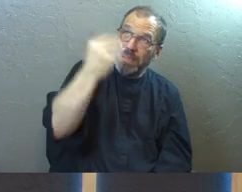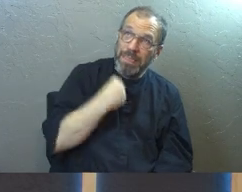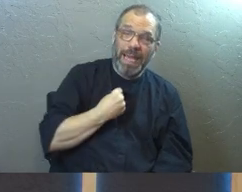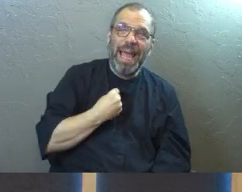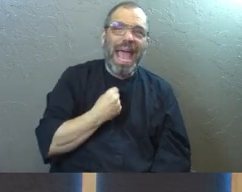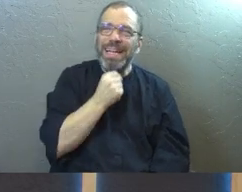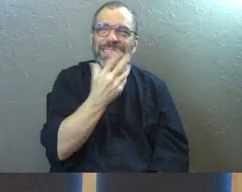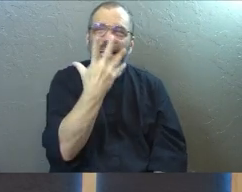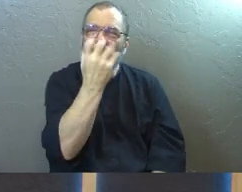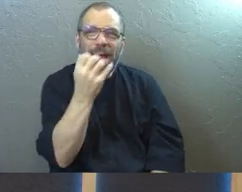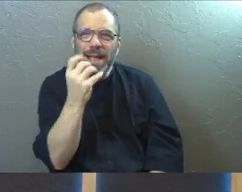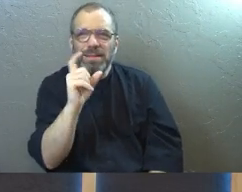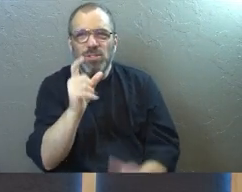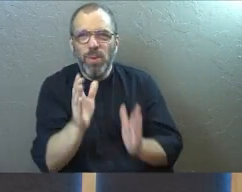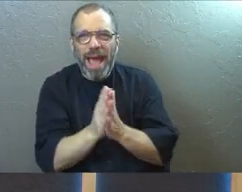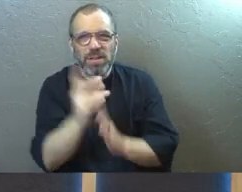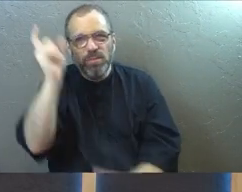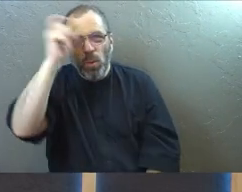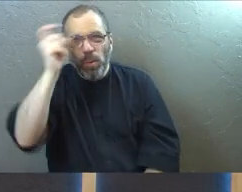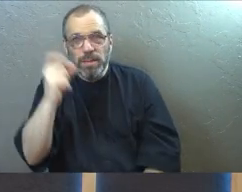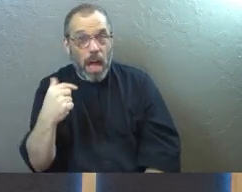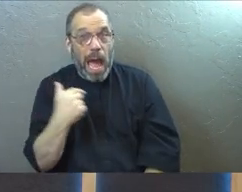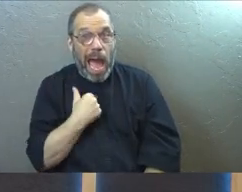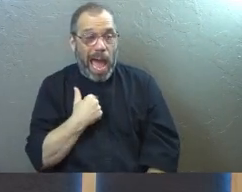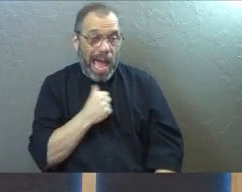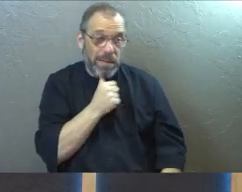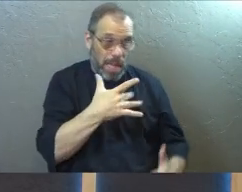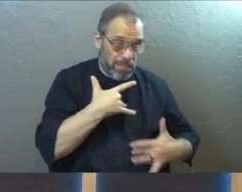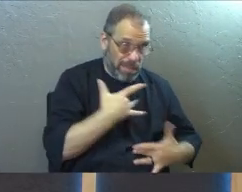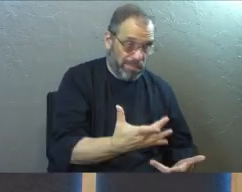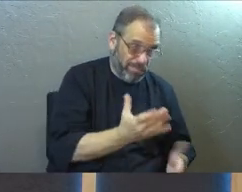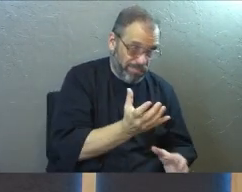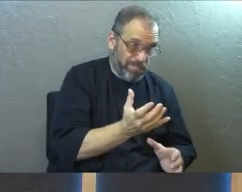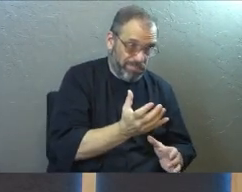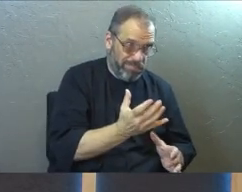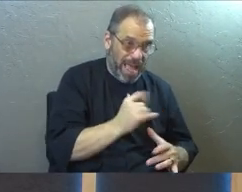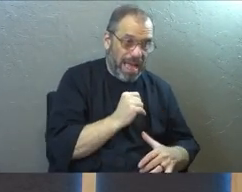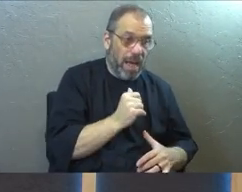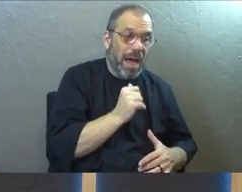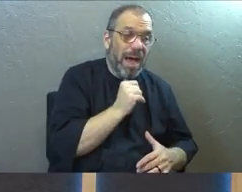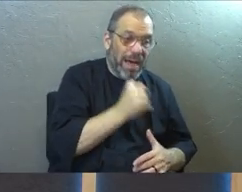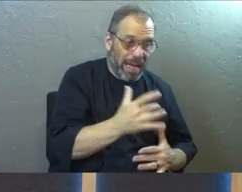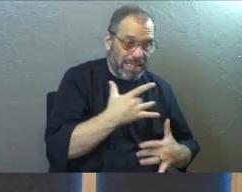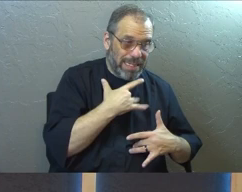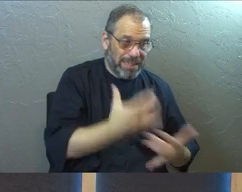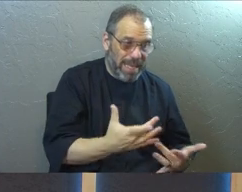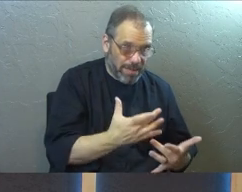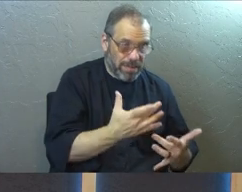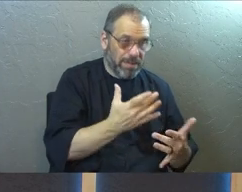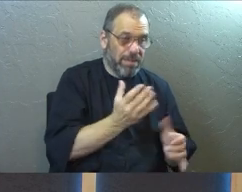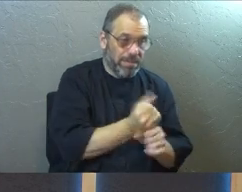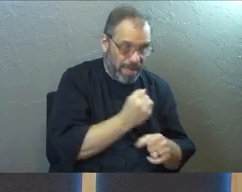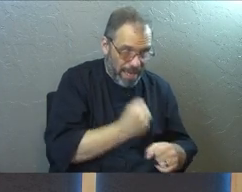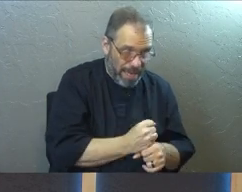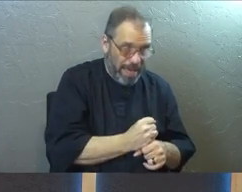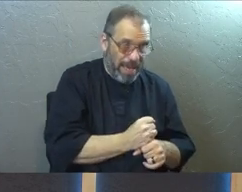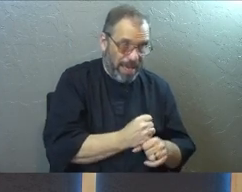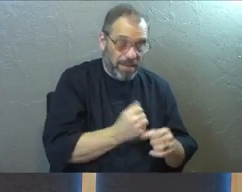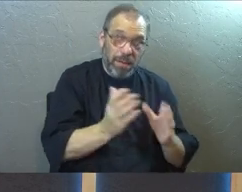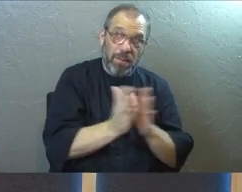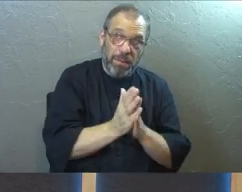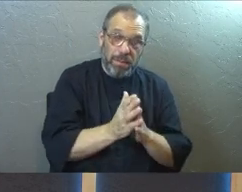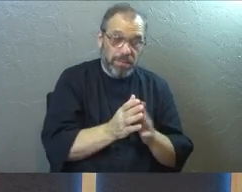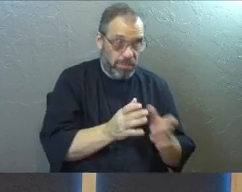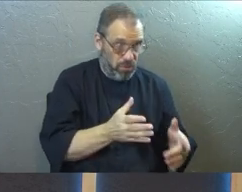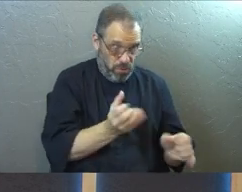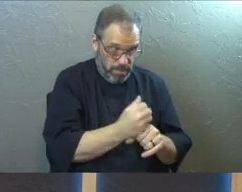And he won't even be mad you asked. Right? I've been unintentionally formed to think if I have a problem and I ask what the answer I'm going to get is, well,